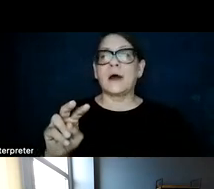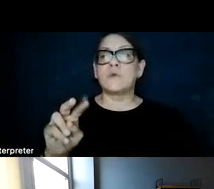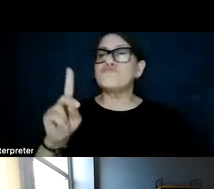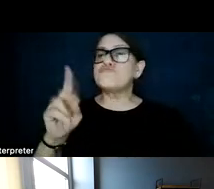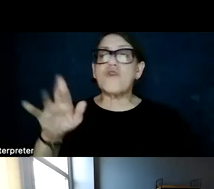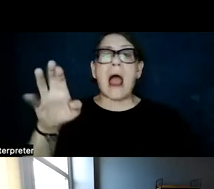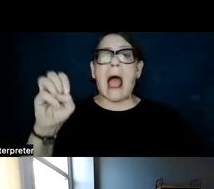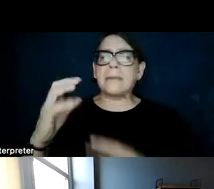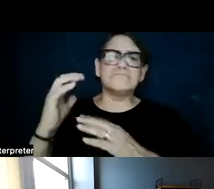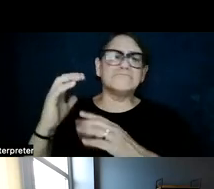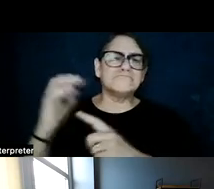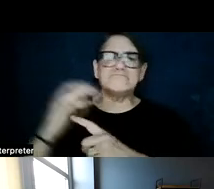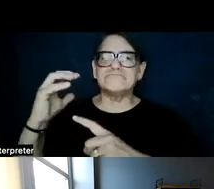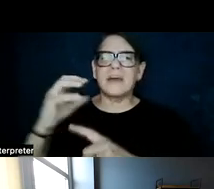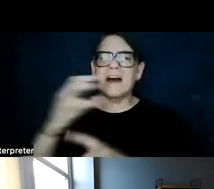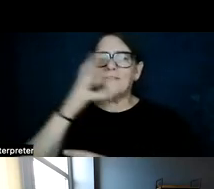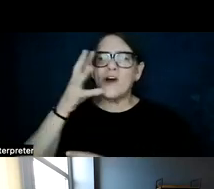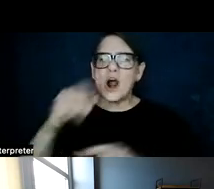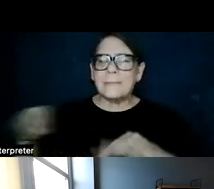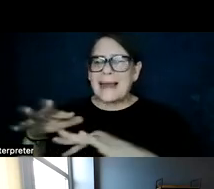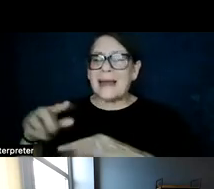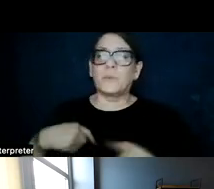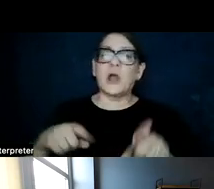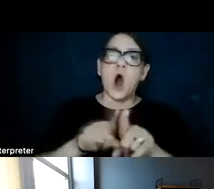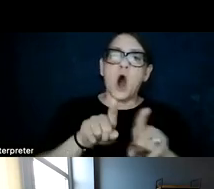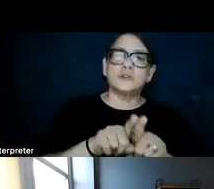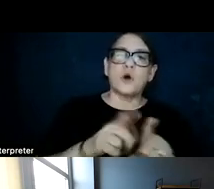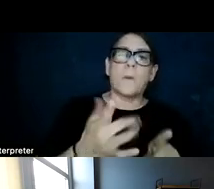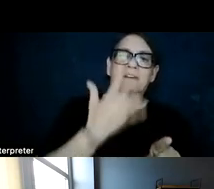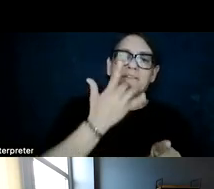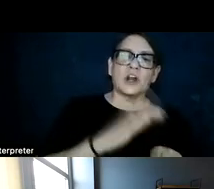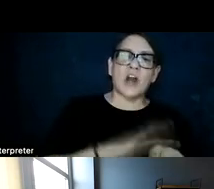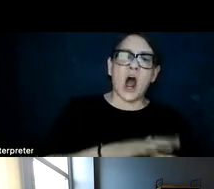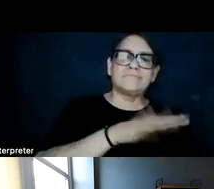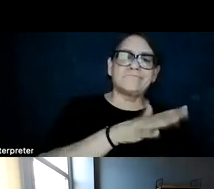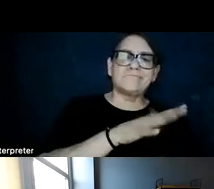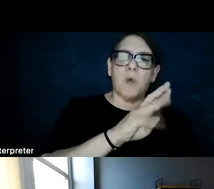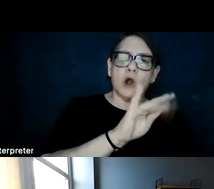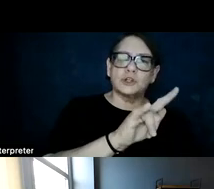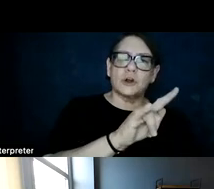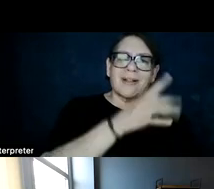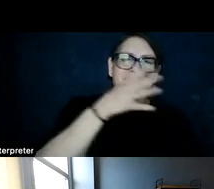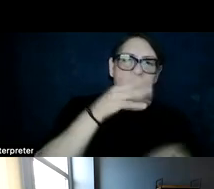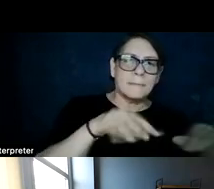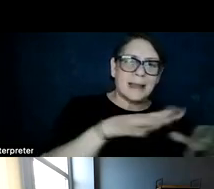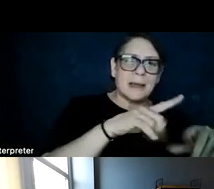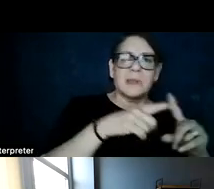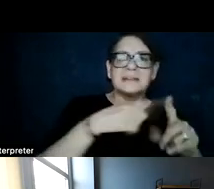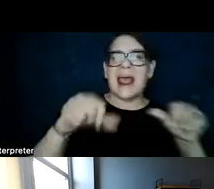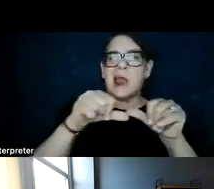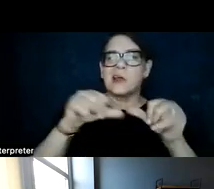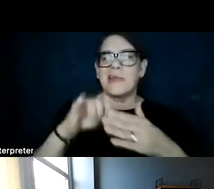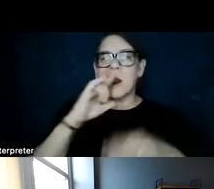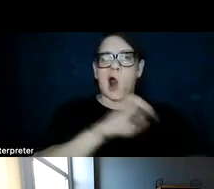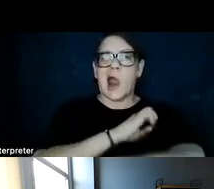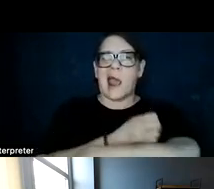and we also prefer development on marginal farmland as well as areas that have been designated as energy